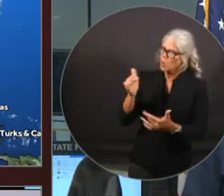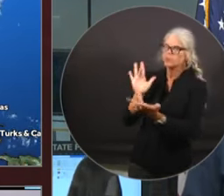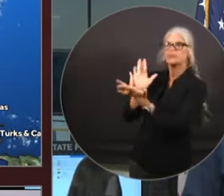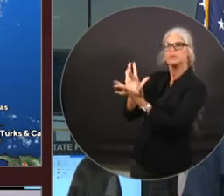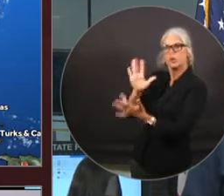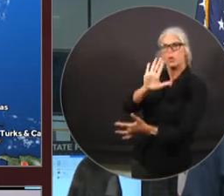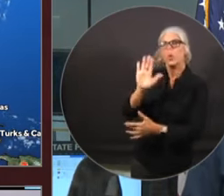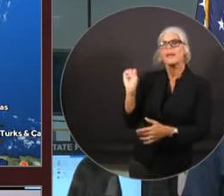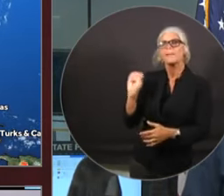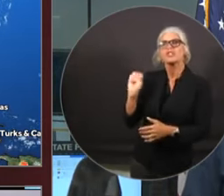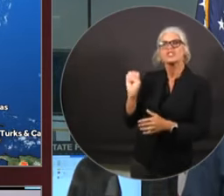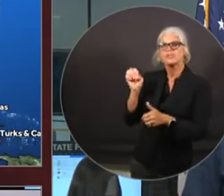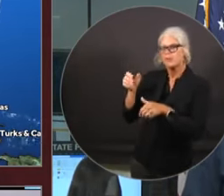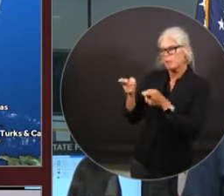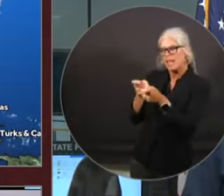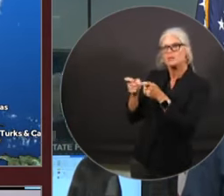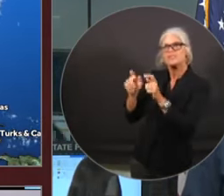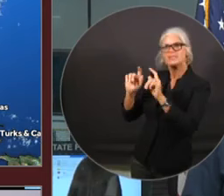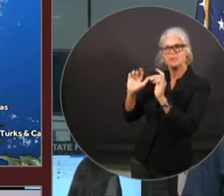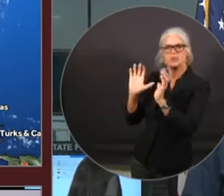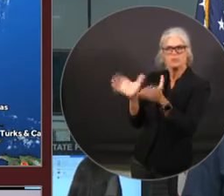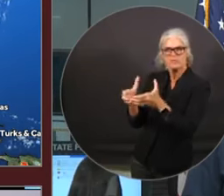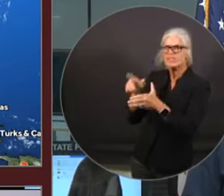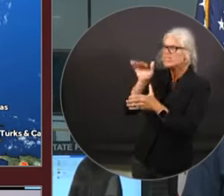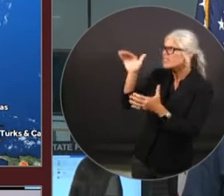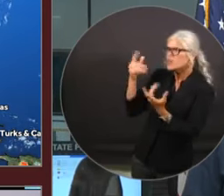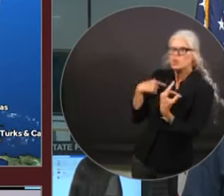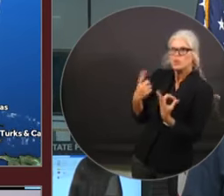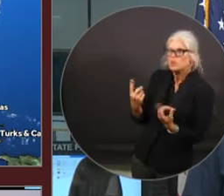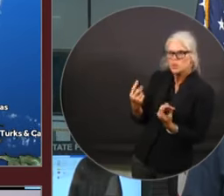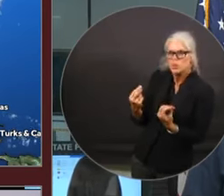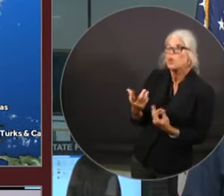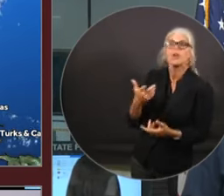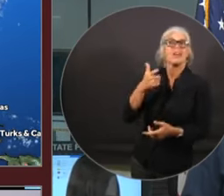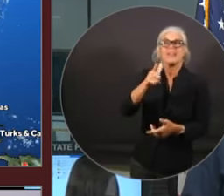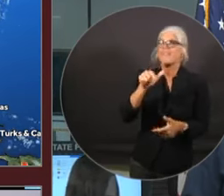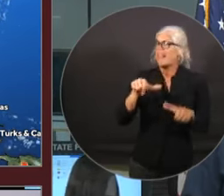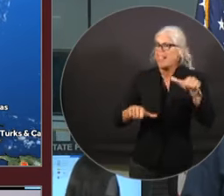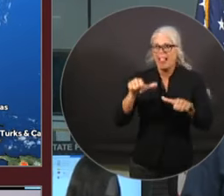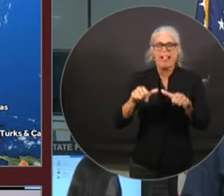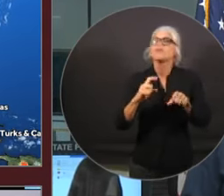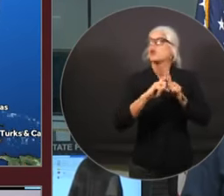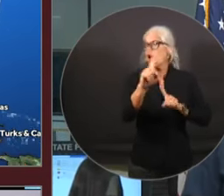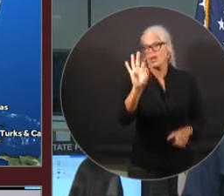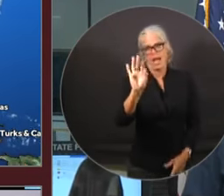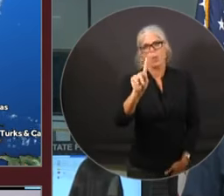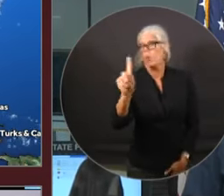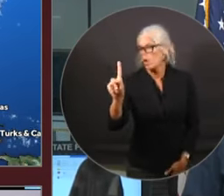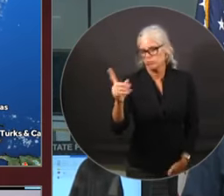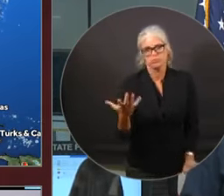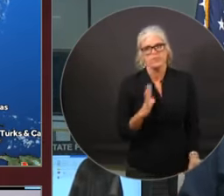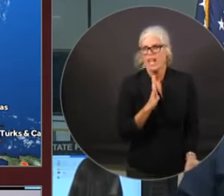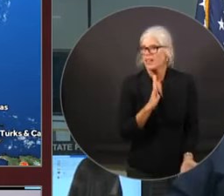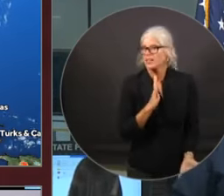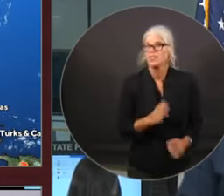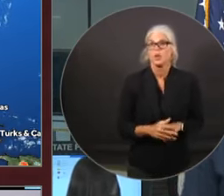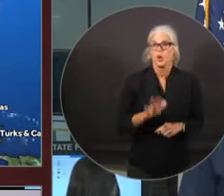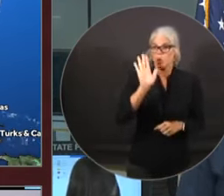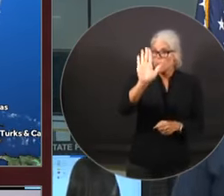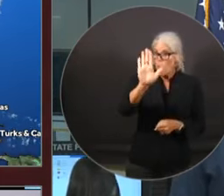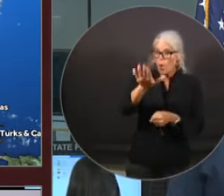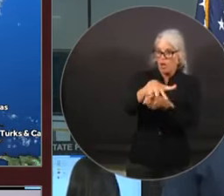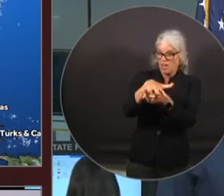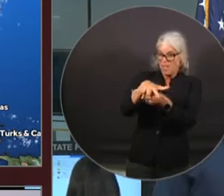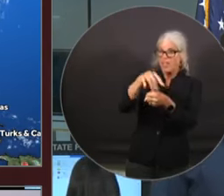we have incidents happening right now, call your 911 office. Your yard should be debris free at this point. If you're in north